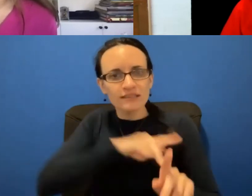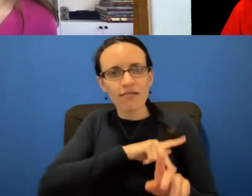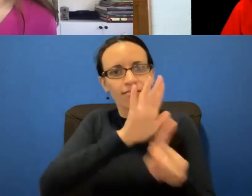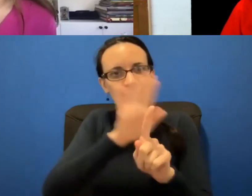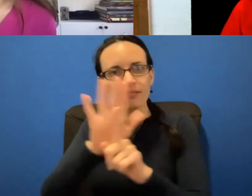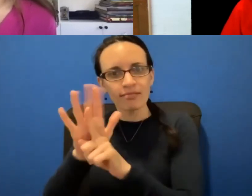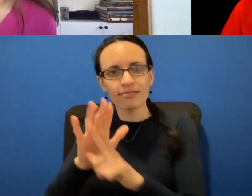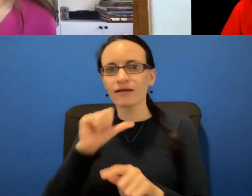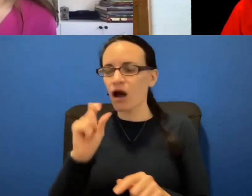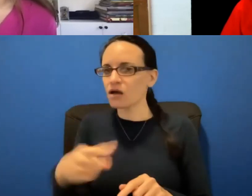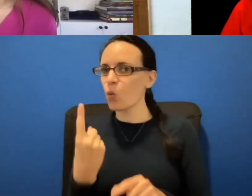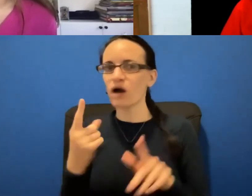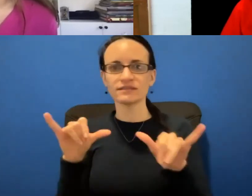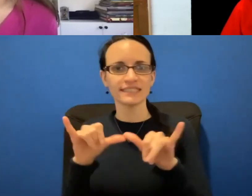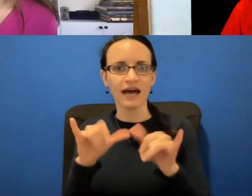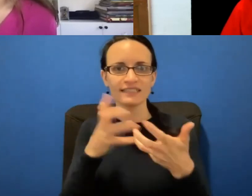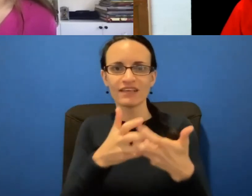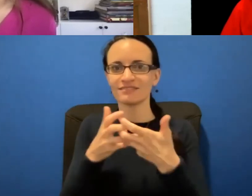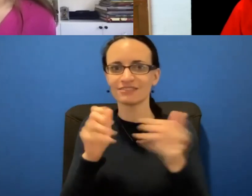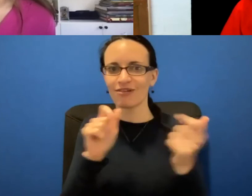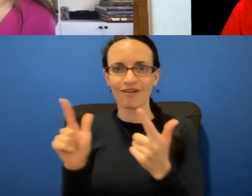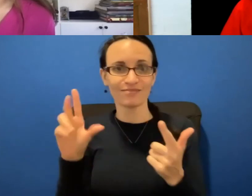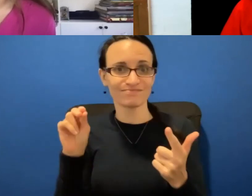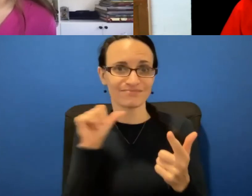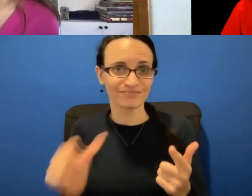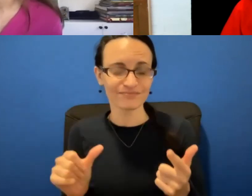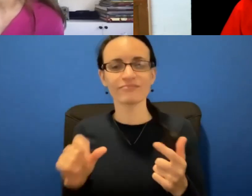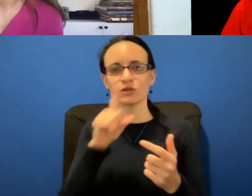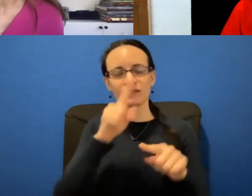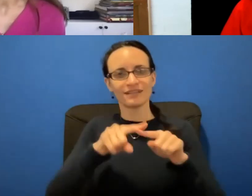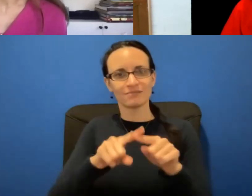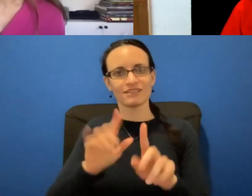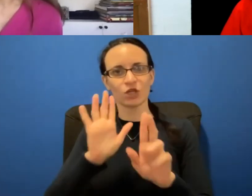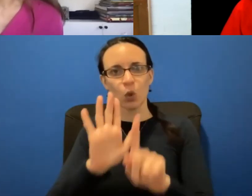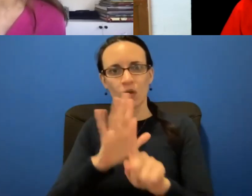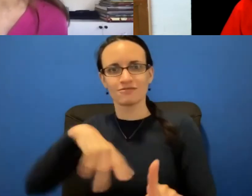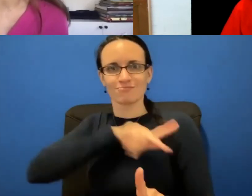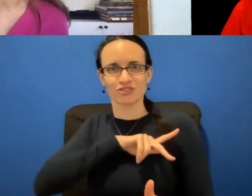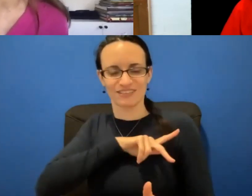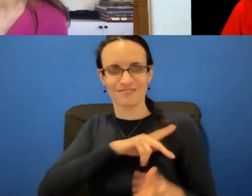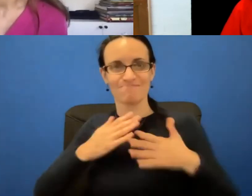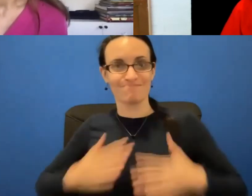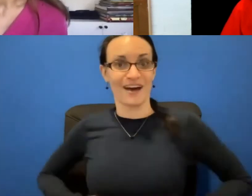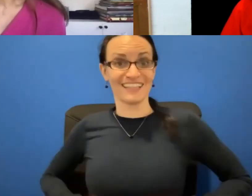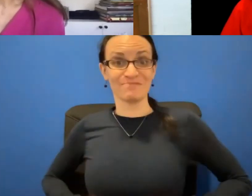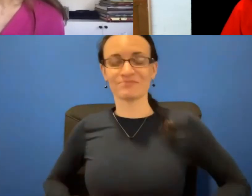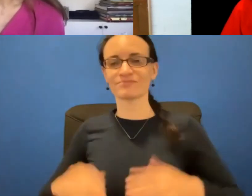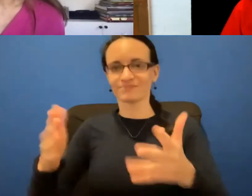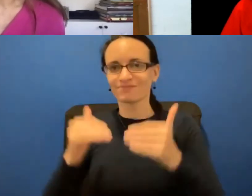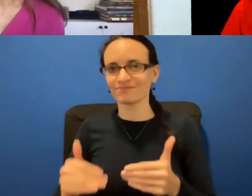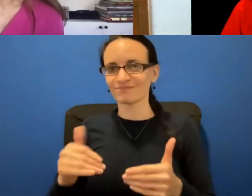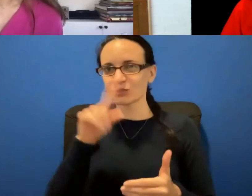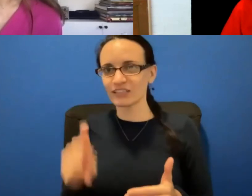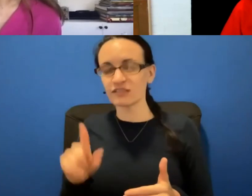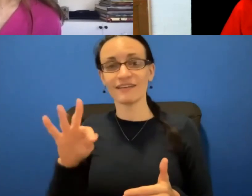you know, screening really is the regimen is based on your personal risk factors. Okay, we have another really good question. If I'm in my